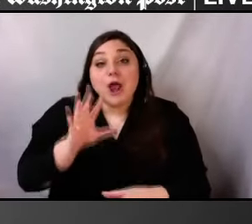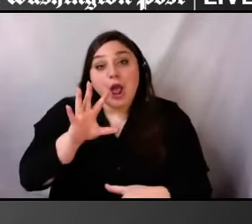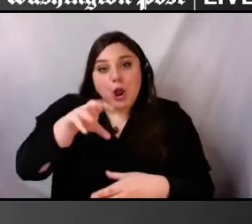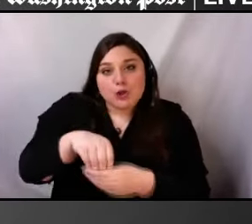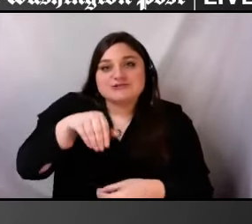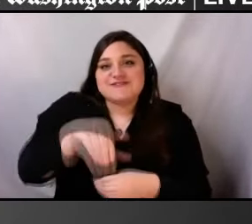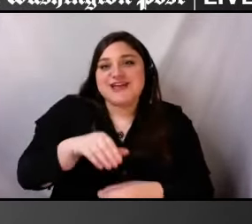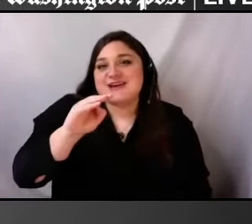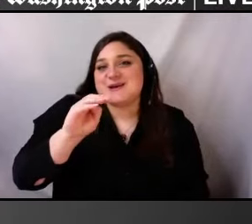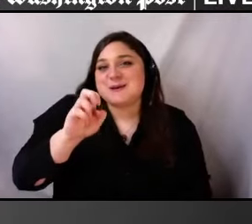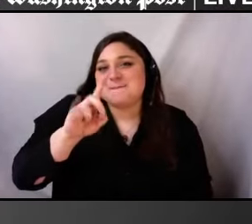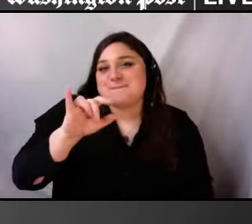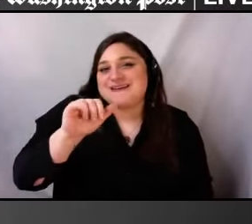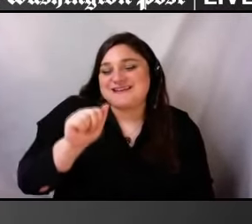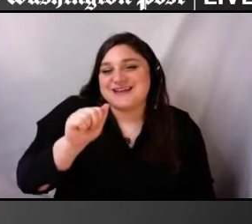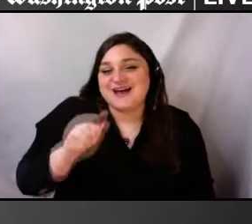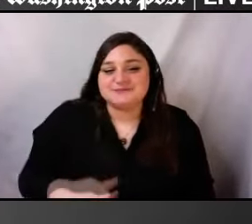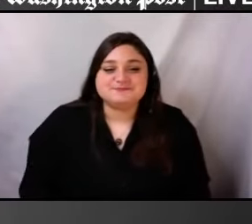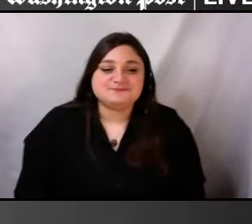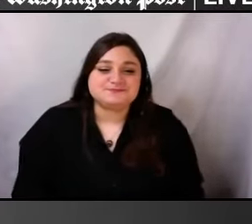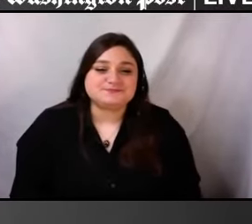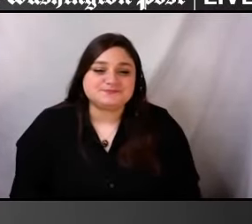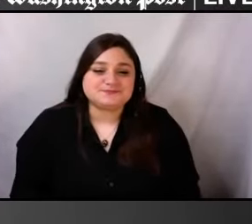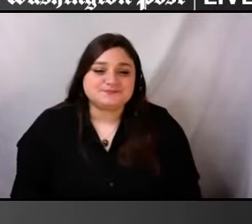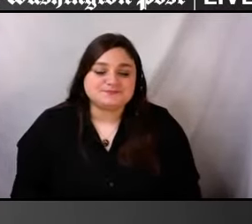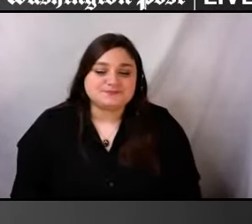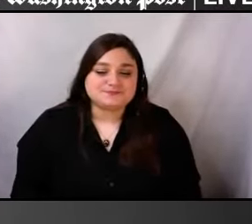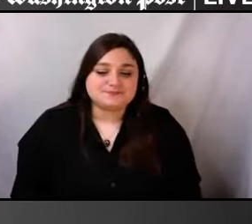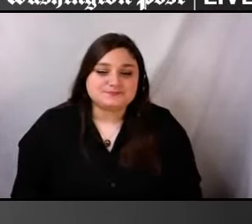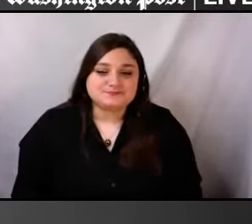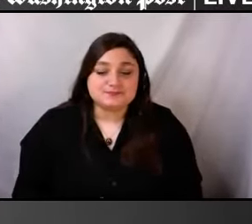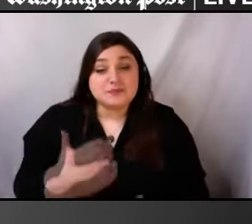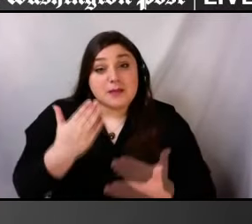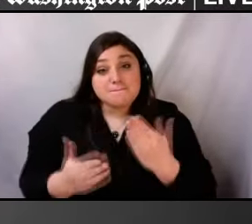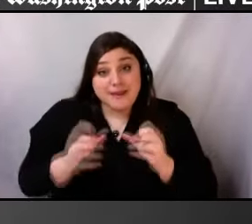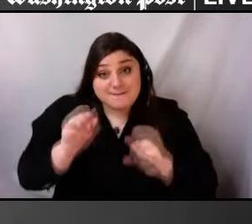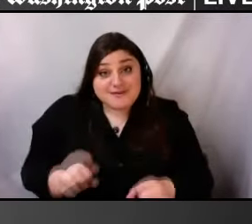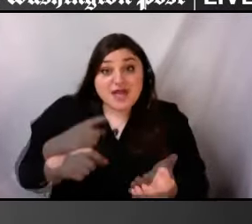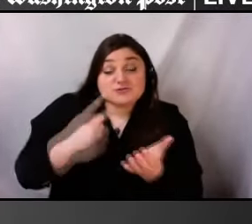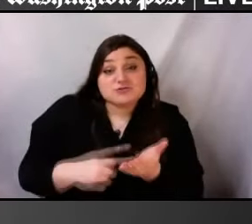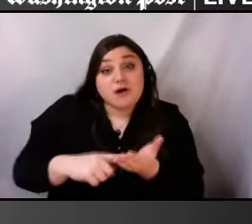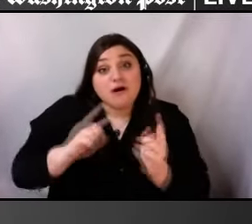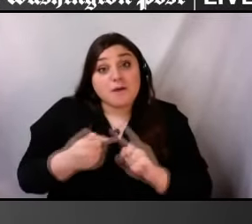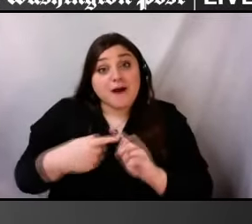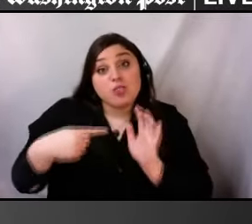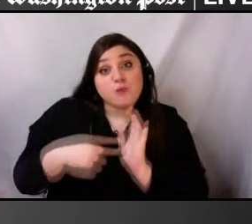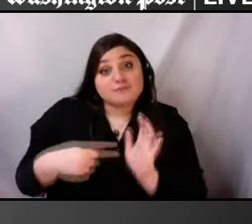me a little bit about the representation of disability in the media.